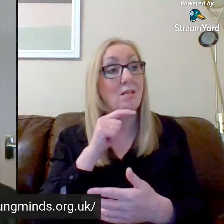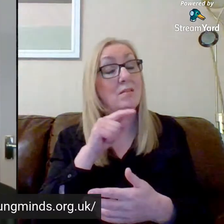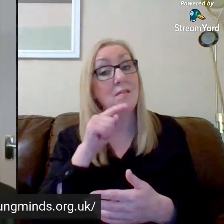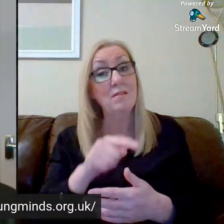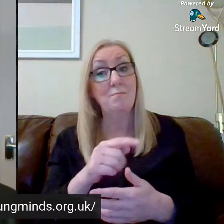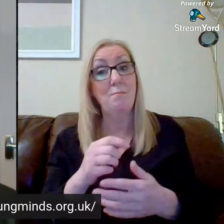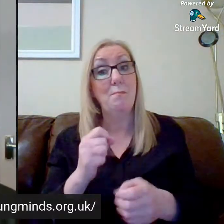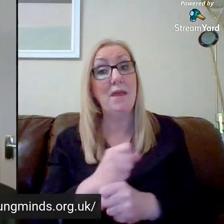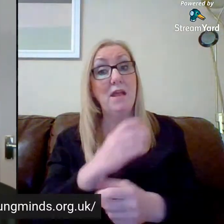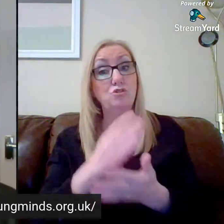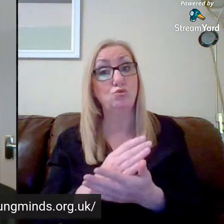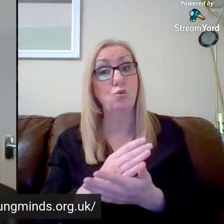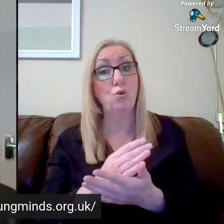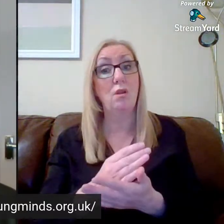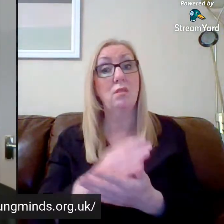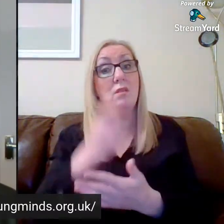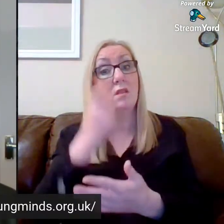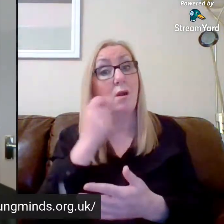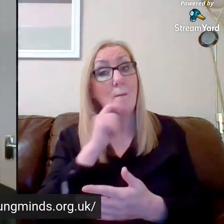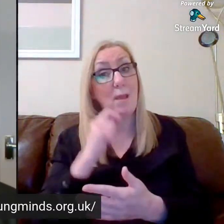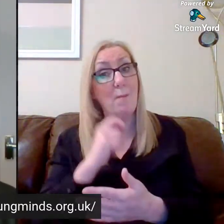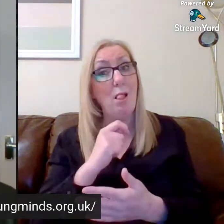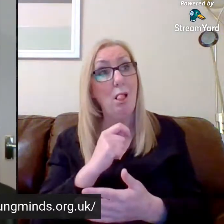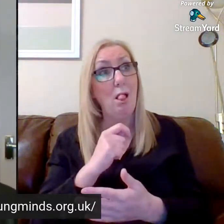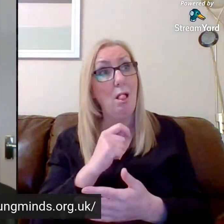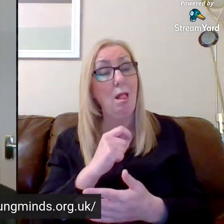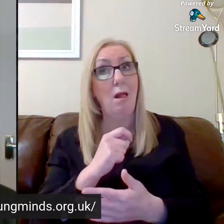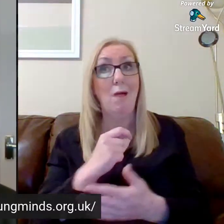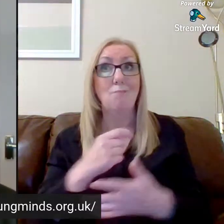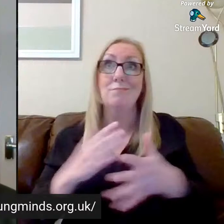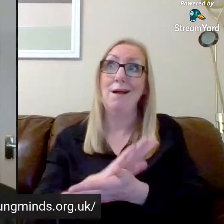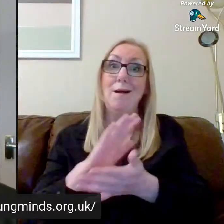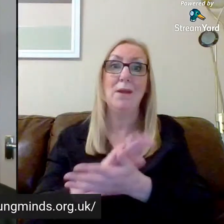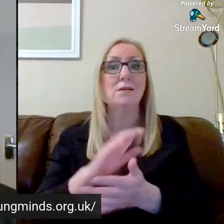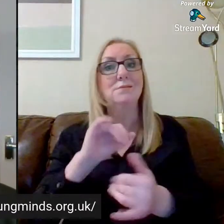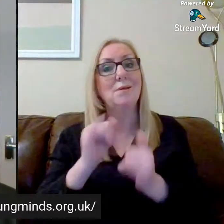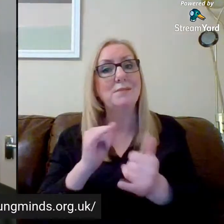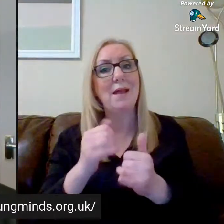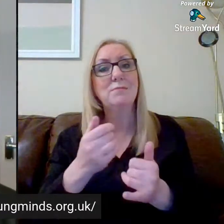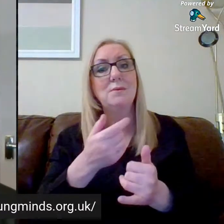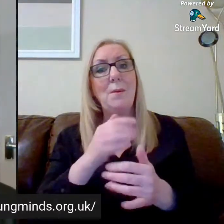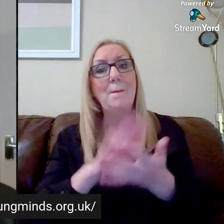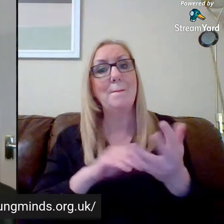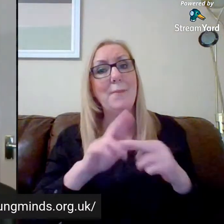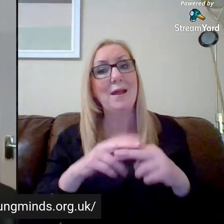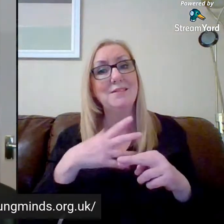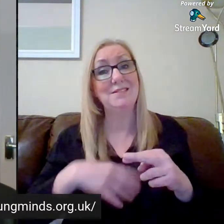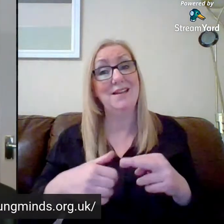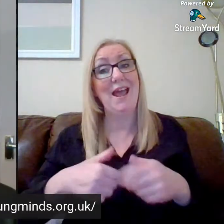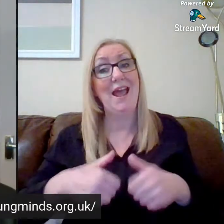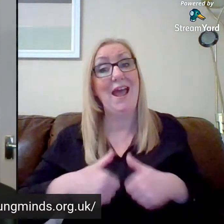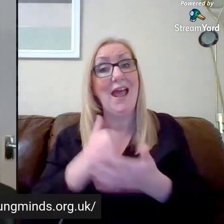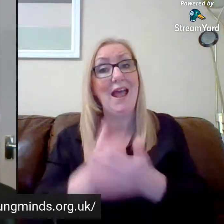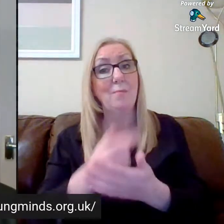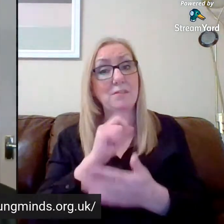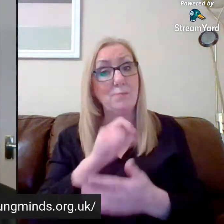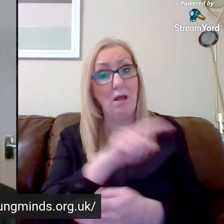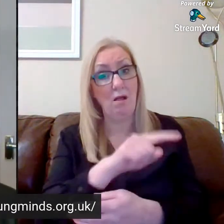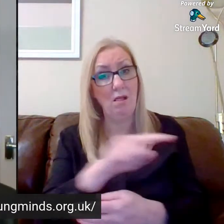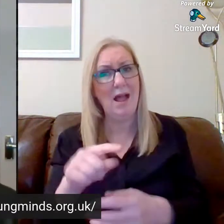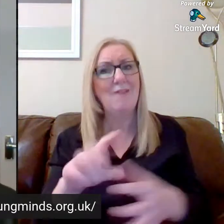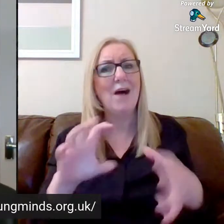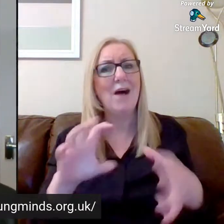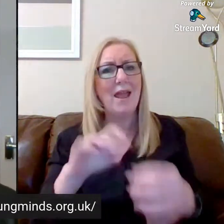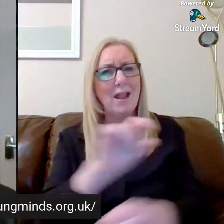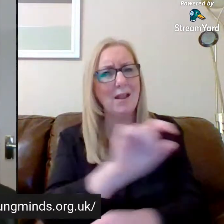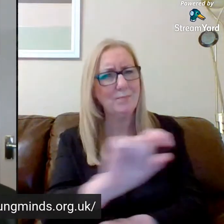make sure that they're flourishing. And sometimes parents need a wee bit of extra help as well. So there's a link that's on the screen just now for youngminds.org